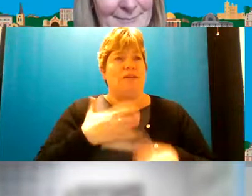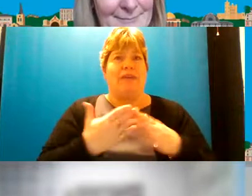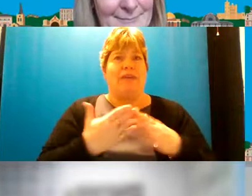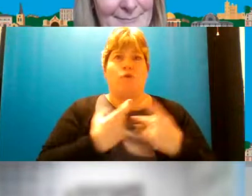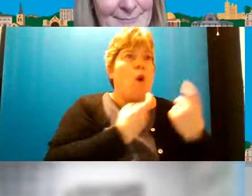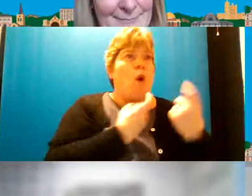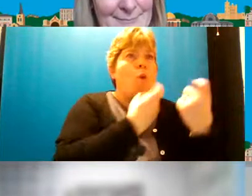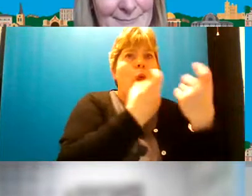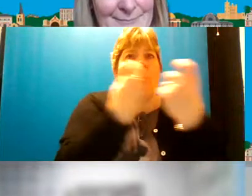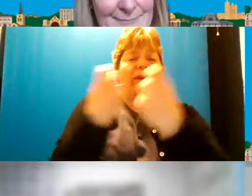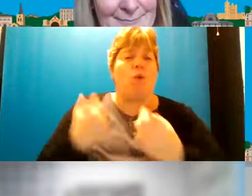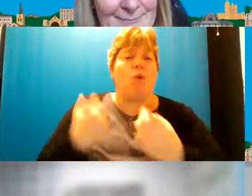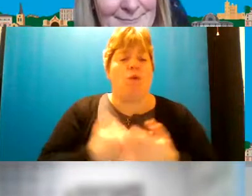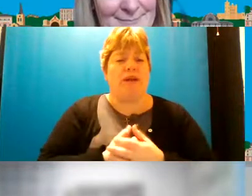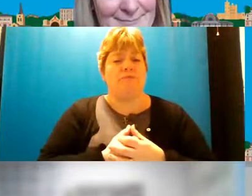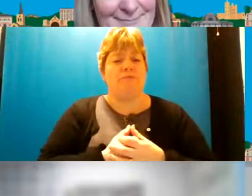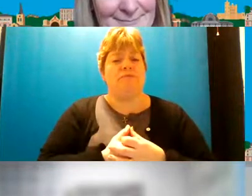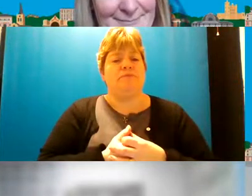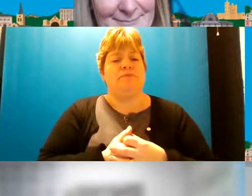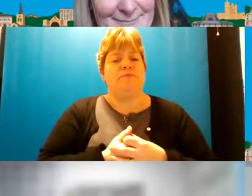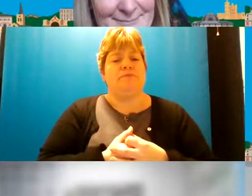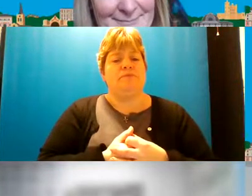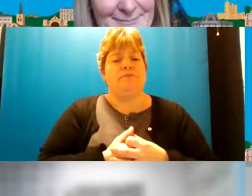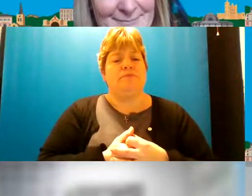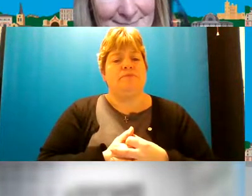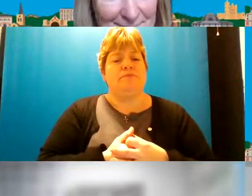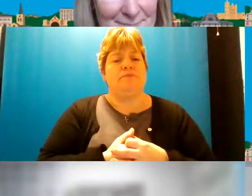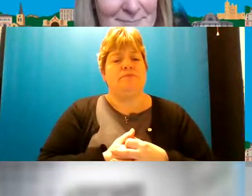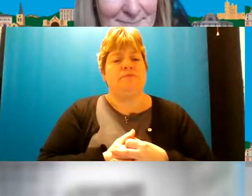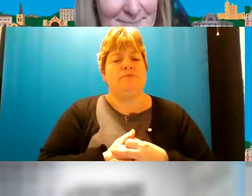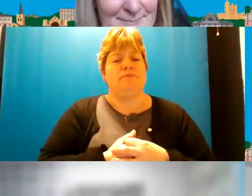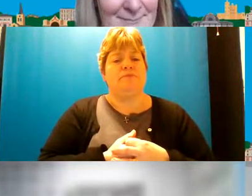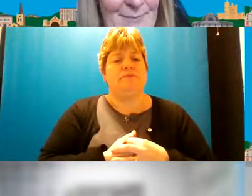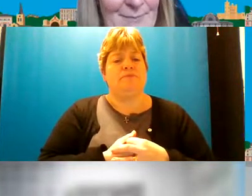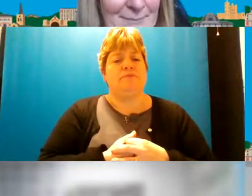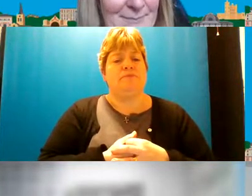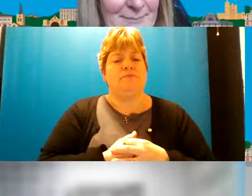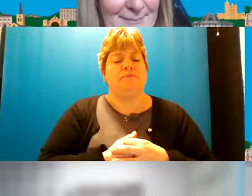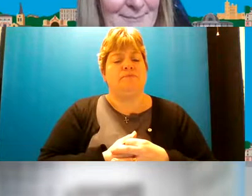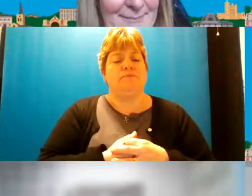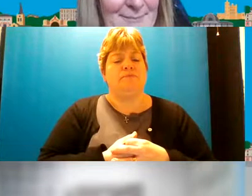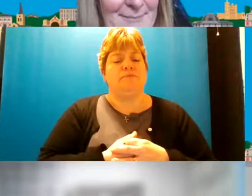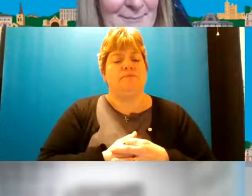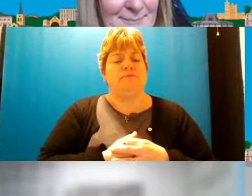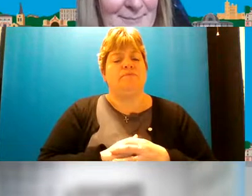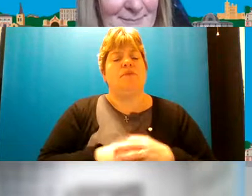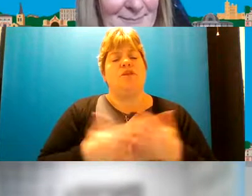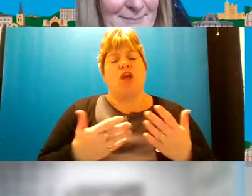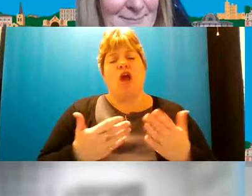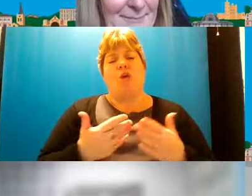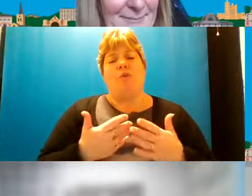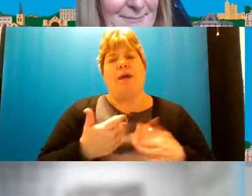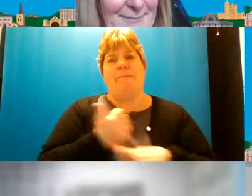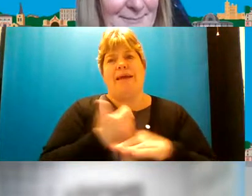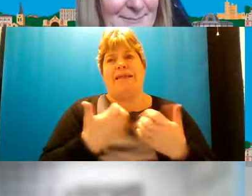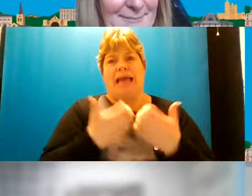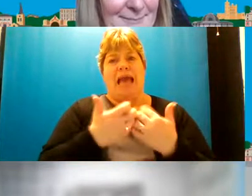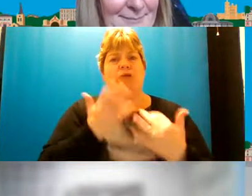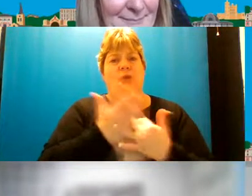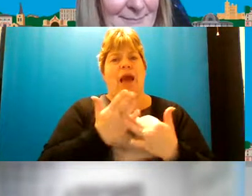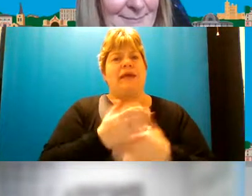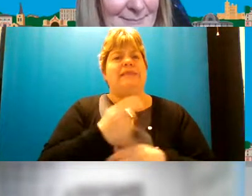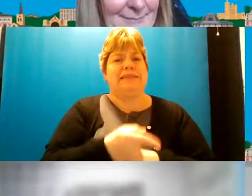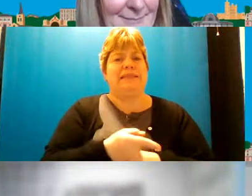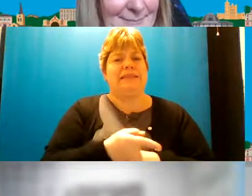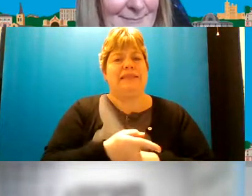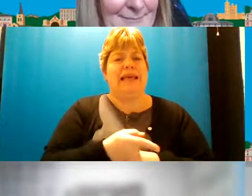looking for it you know um so it's just basically how to access it and